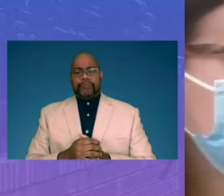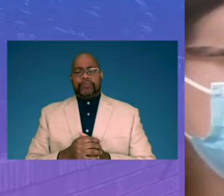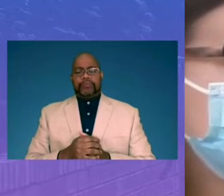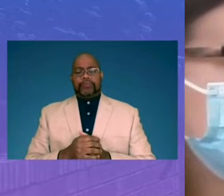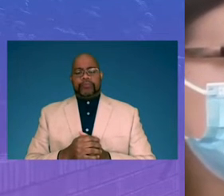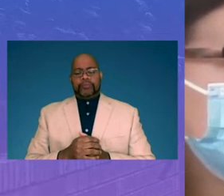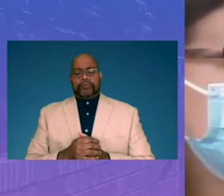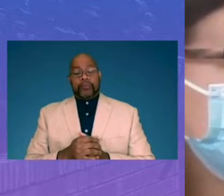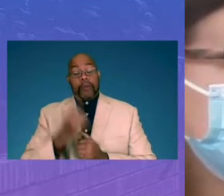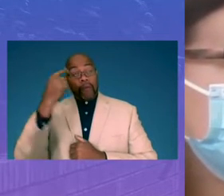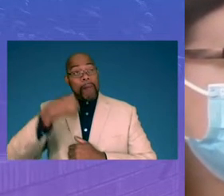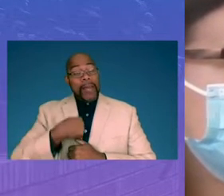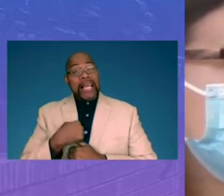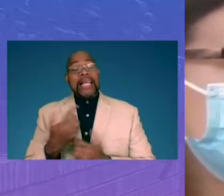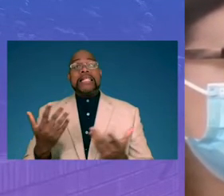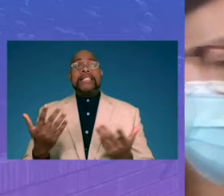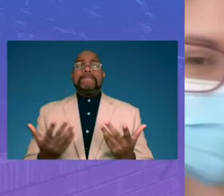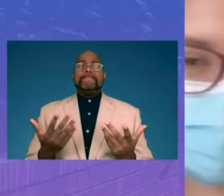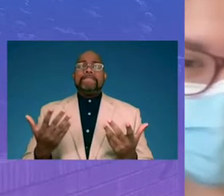For me? Huh.